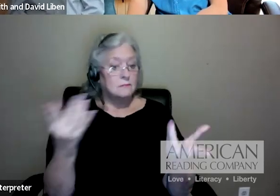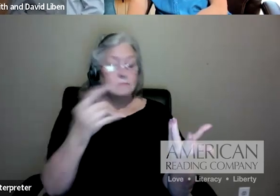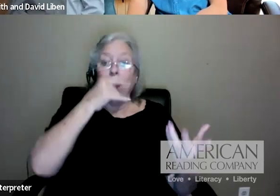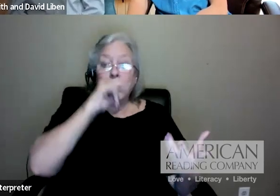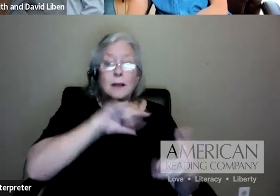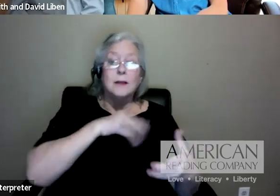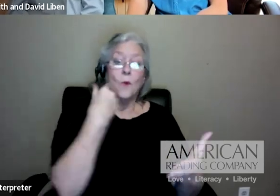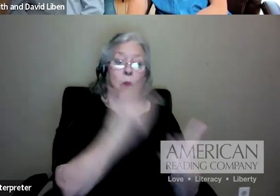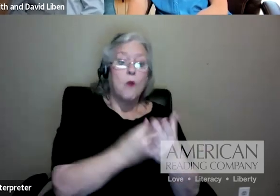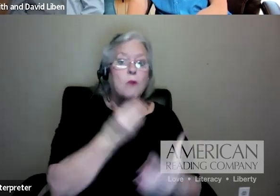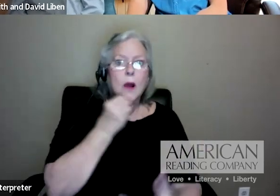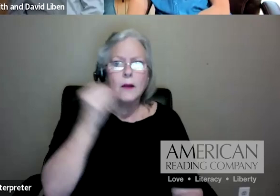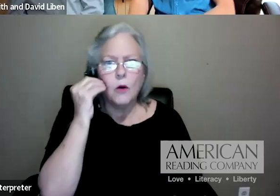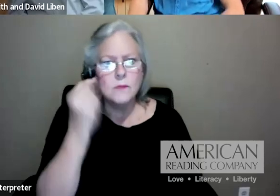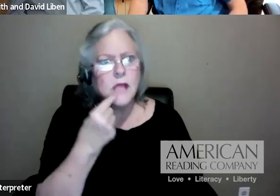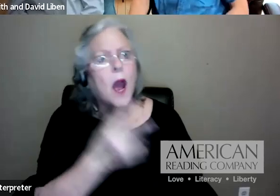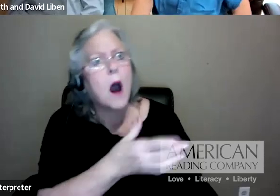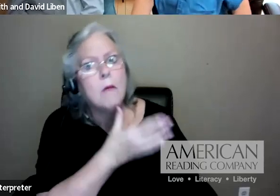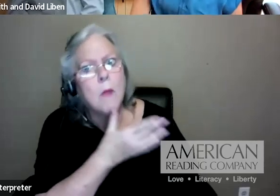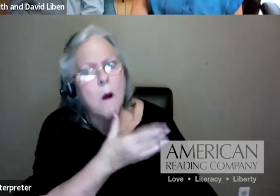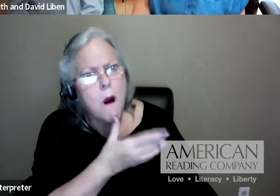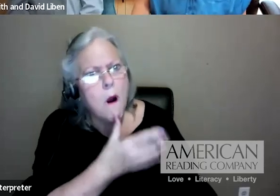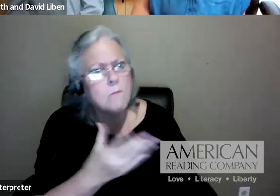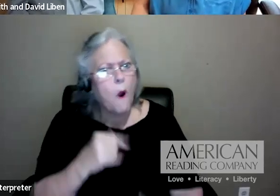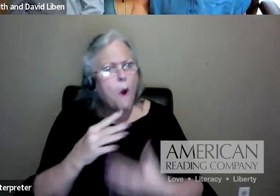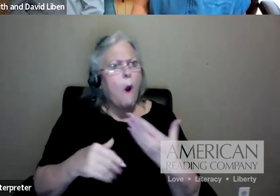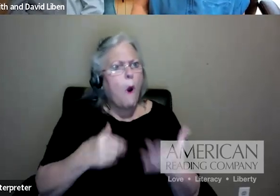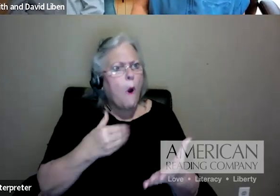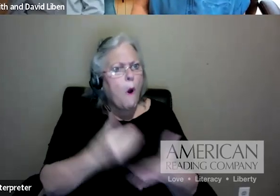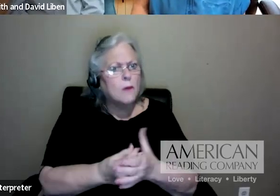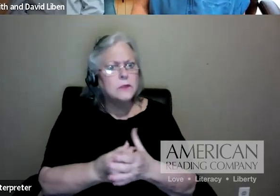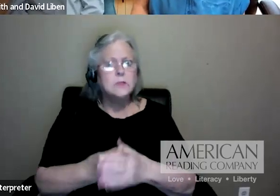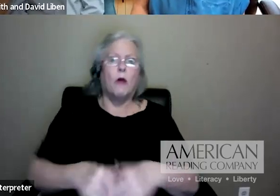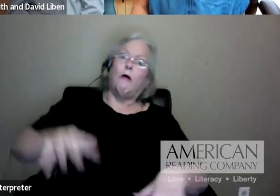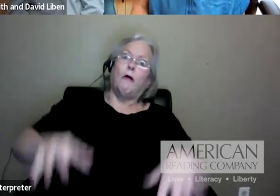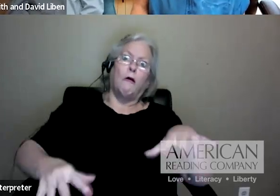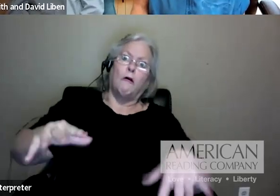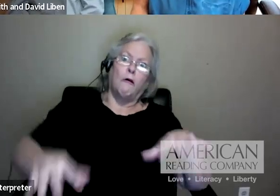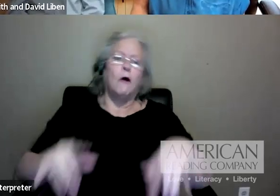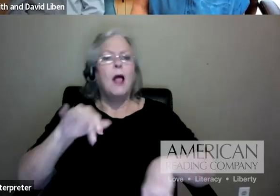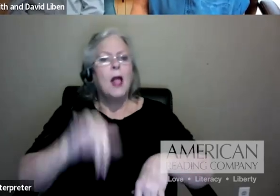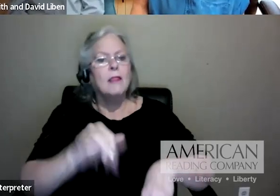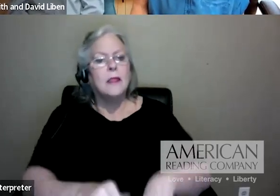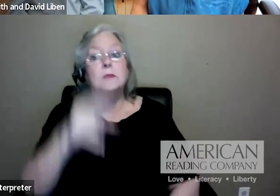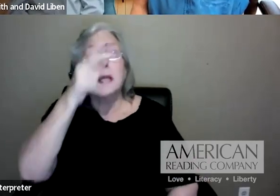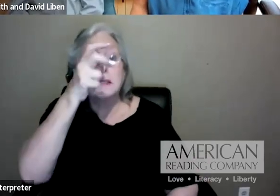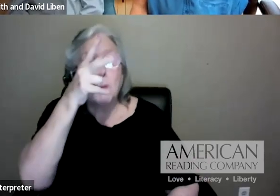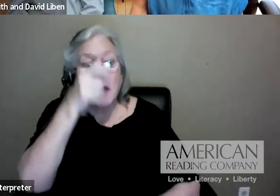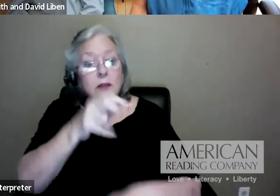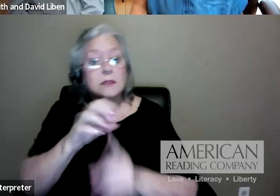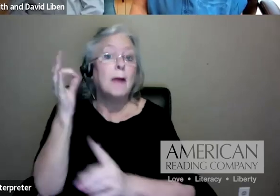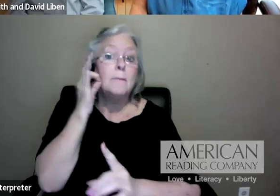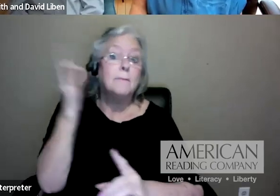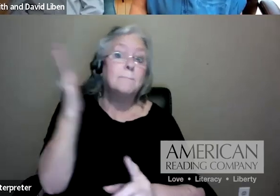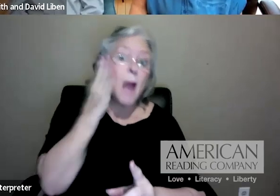really is zombies. There are all these wasps that inject venom into other wasps, carry the dead wasp's body over